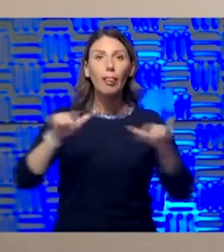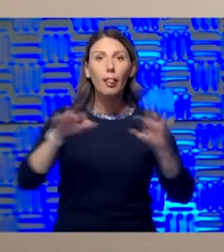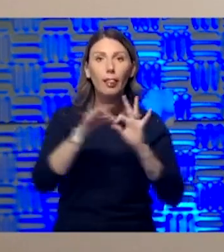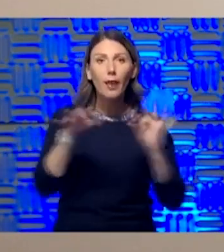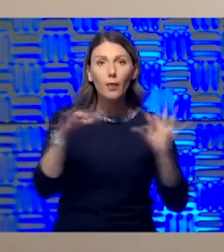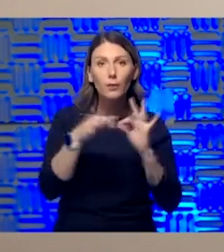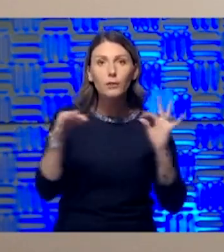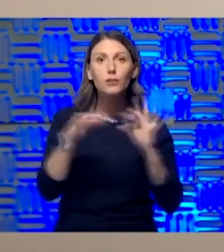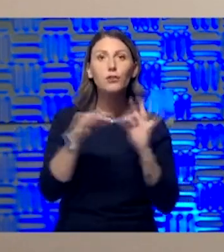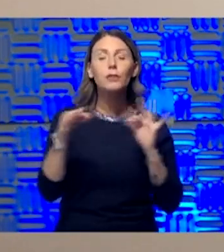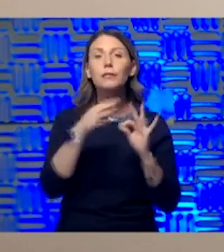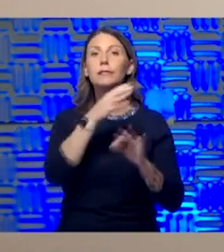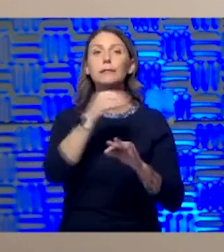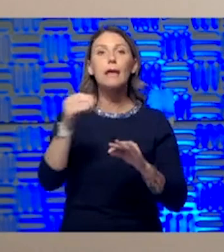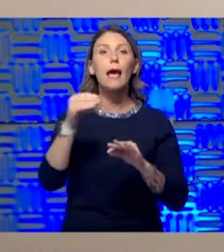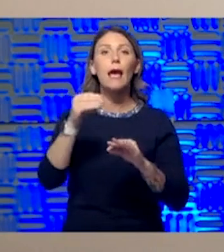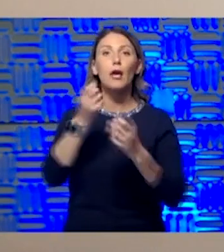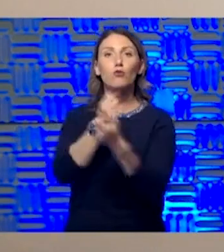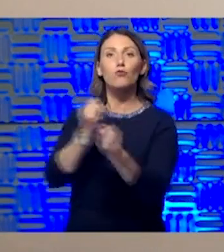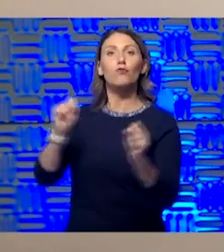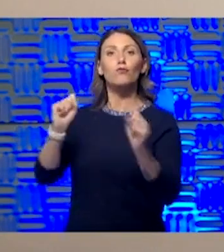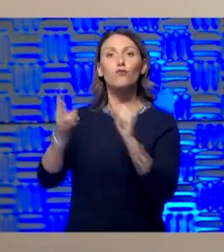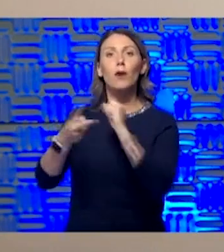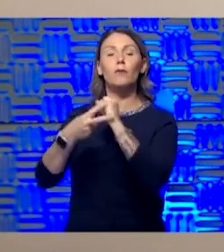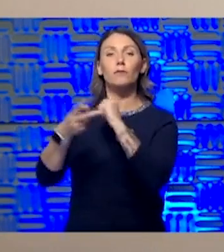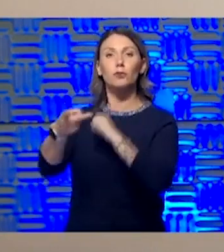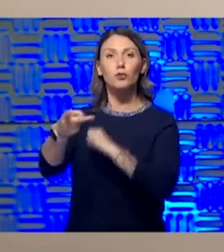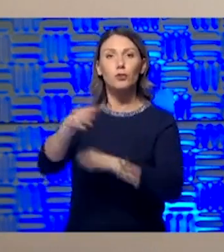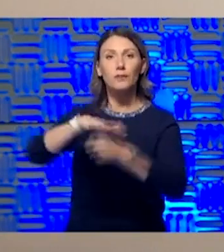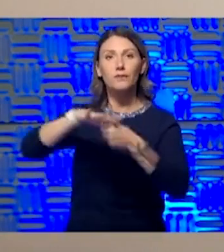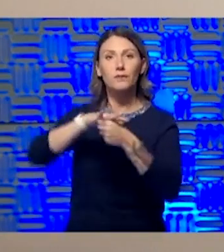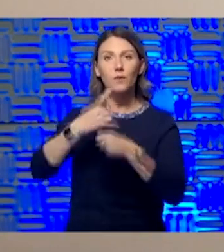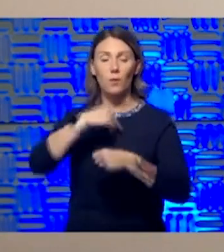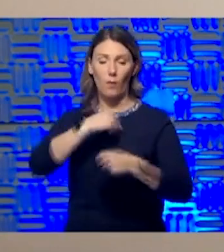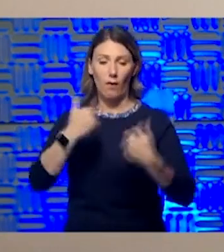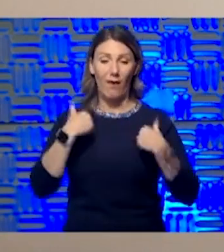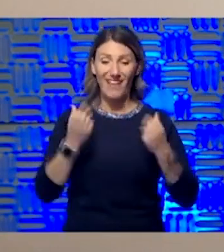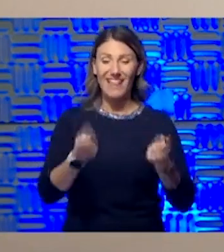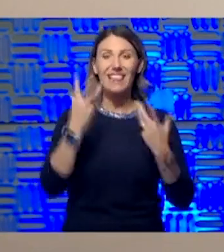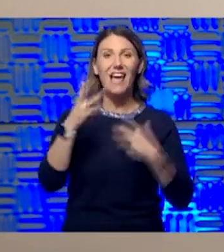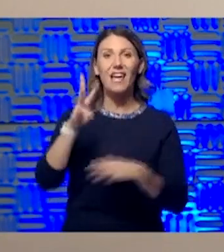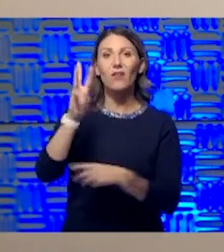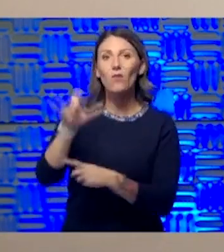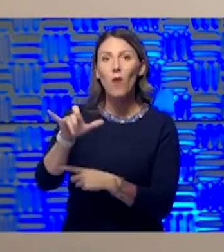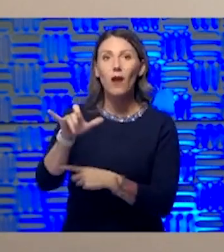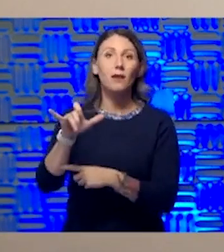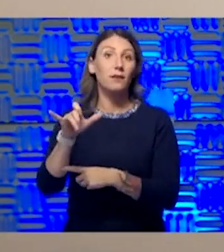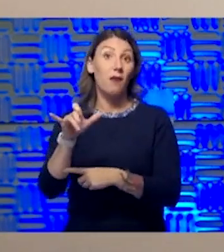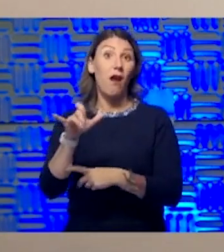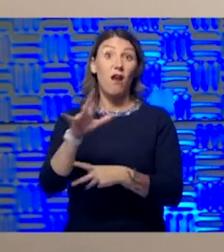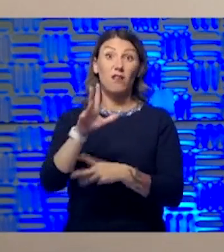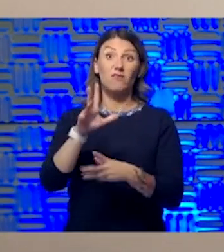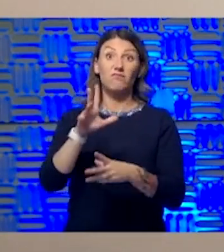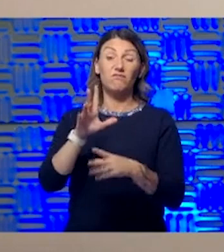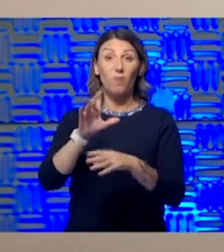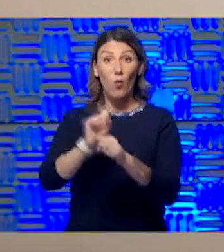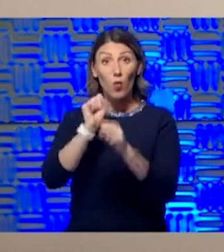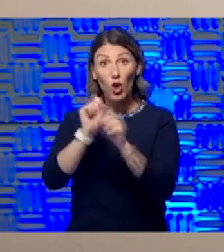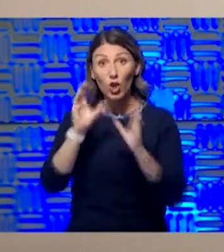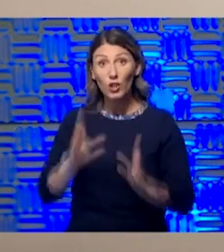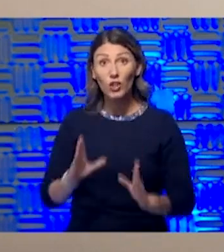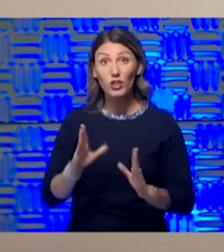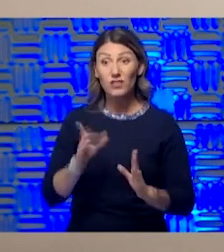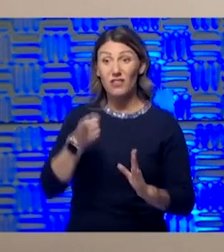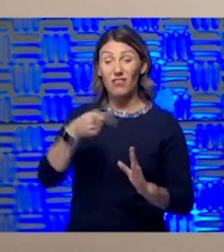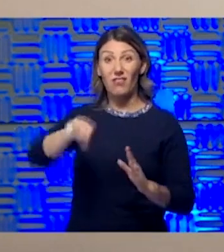We've had a number of Wyandotte County residents that worked in the meatpacking plant up in St. Joe that were affected. So we've been getting stuff